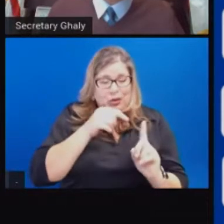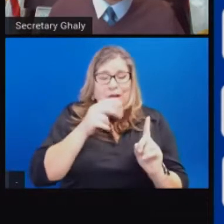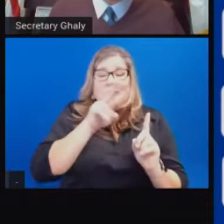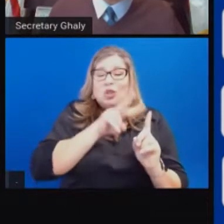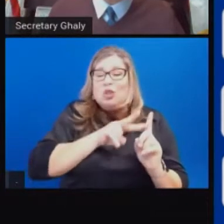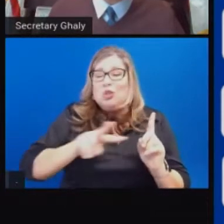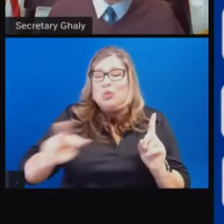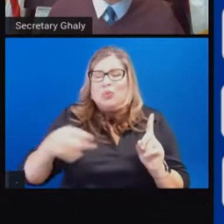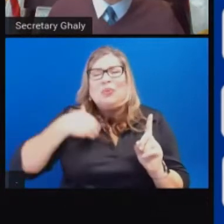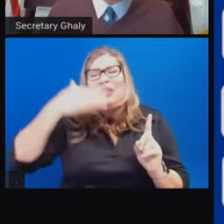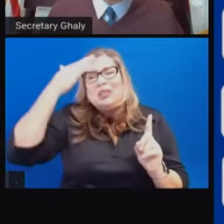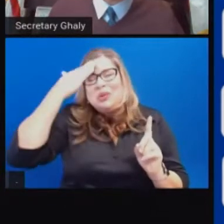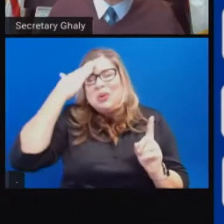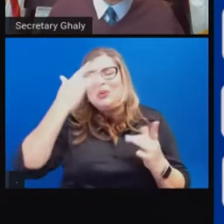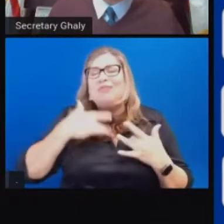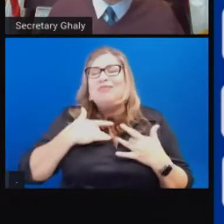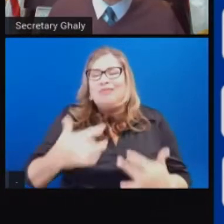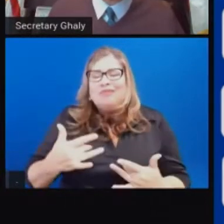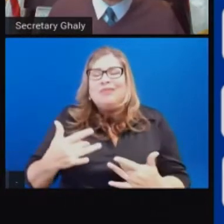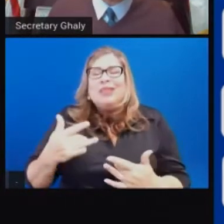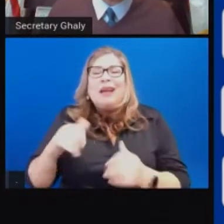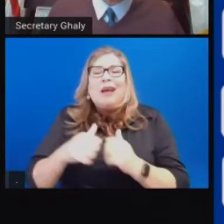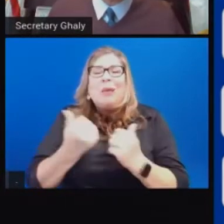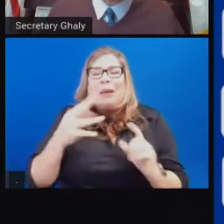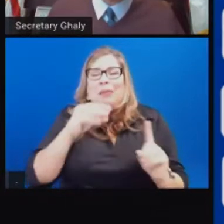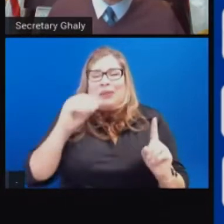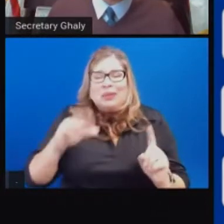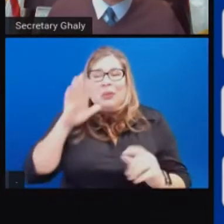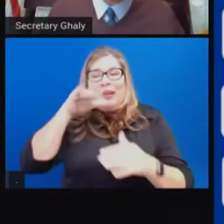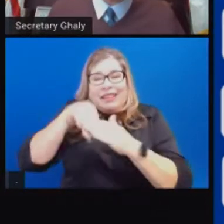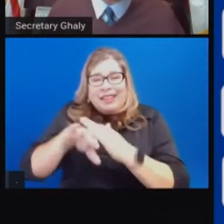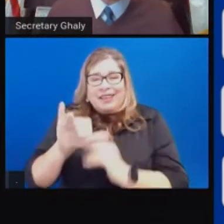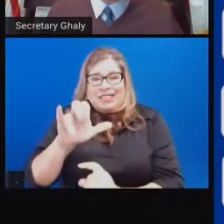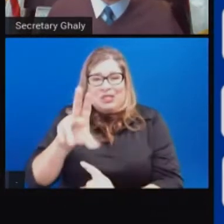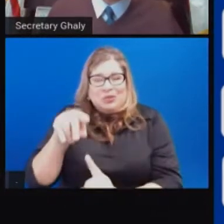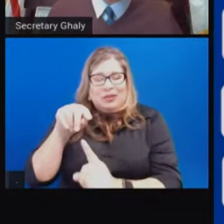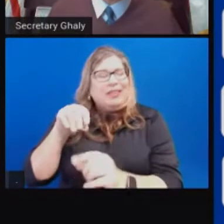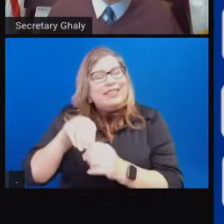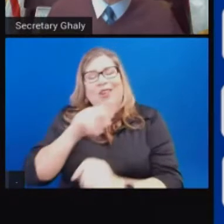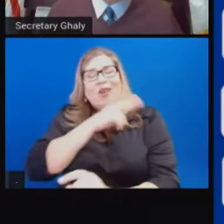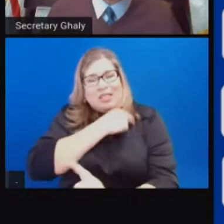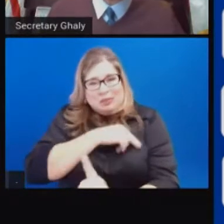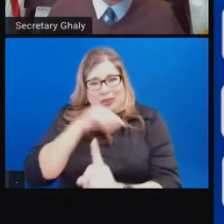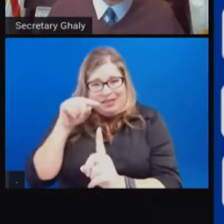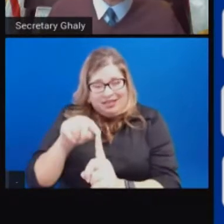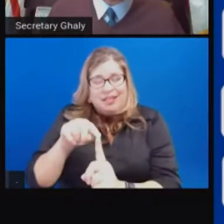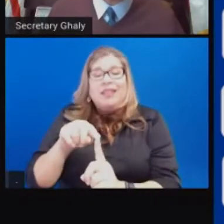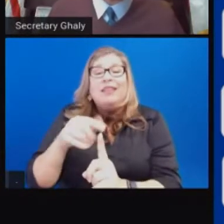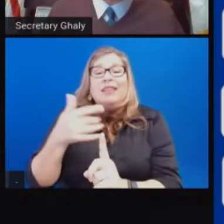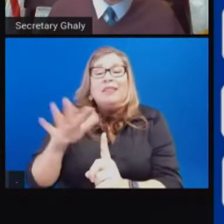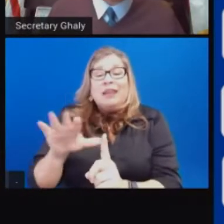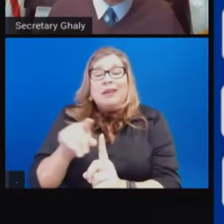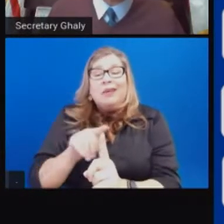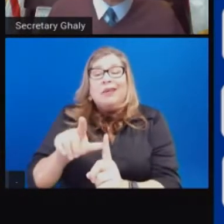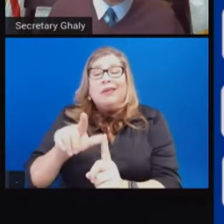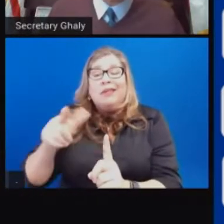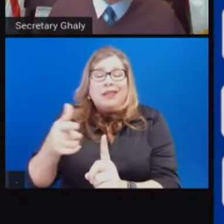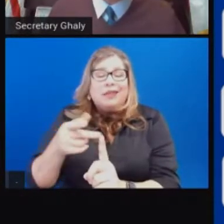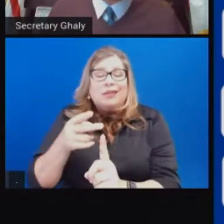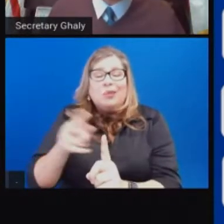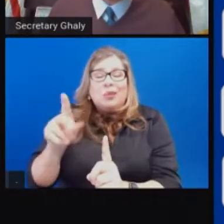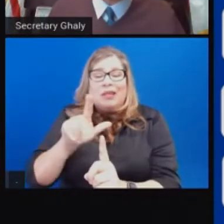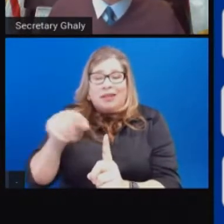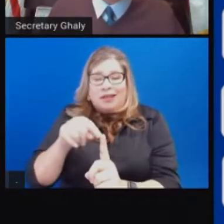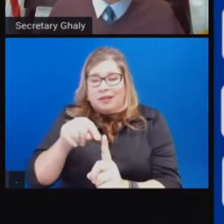look at what we predict will be the ICU admissions. Again, using that rate of transmission that are effective